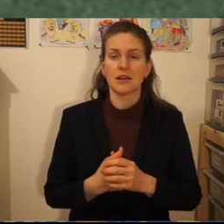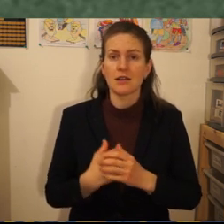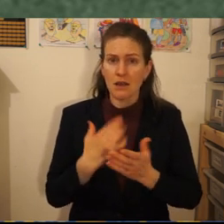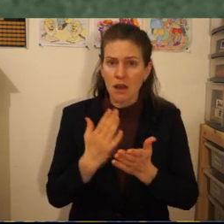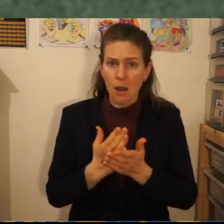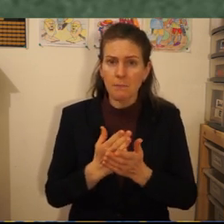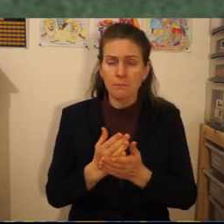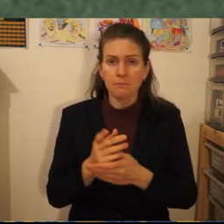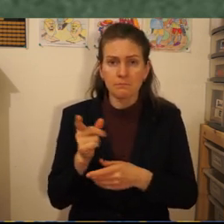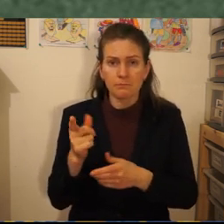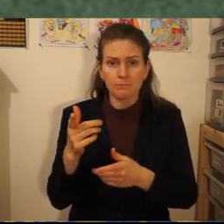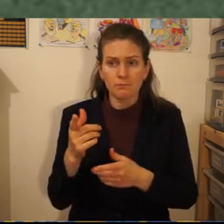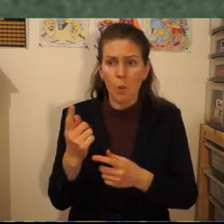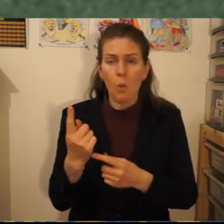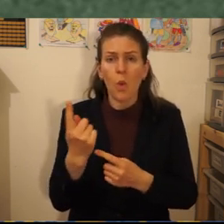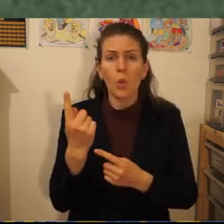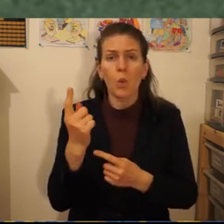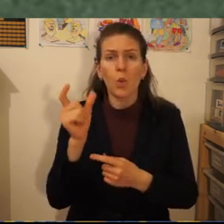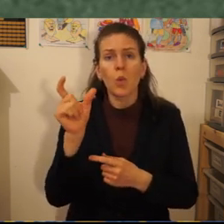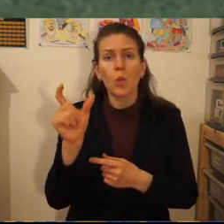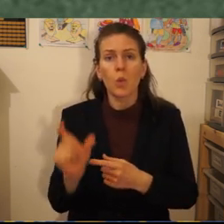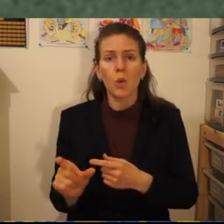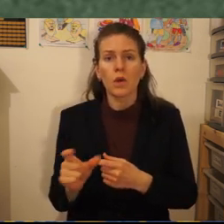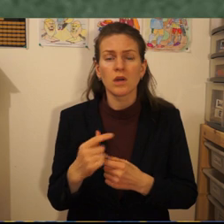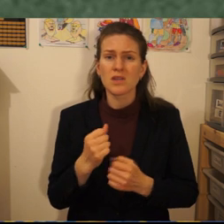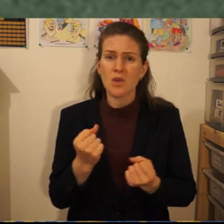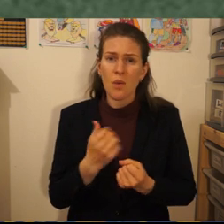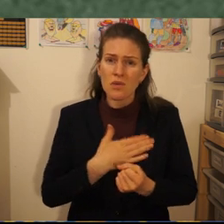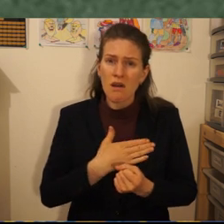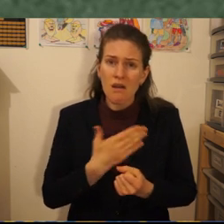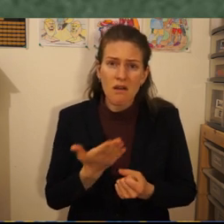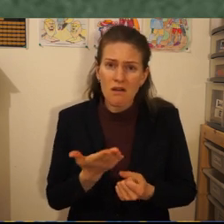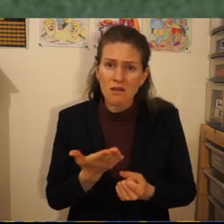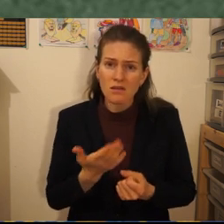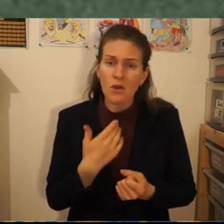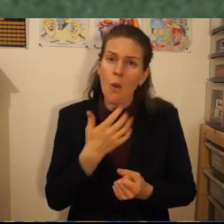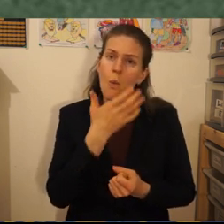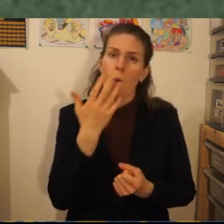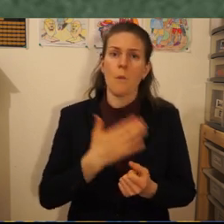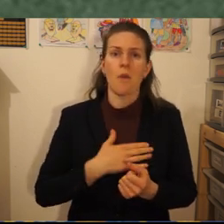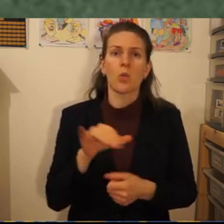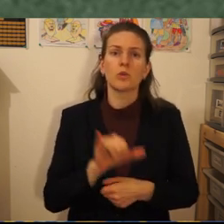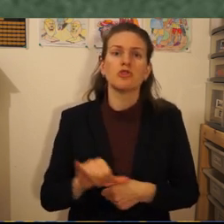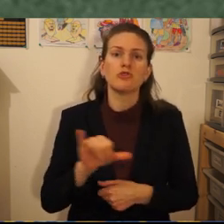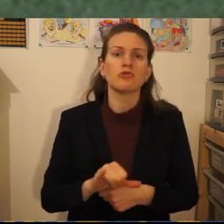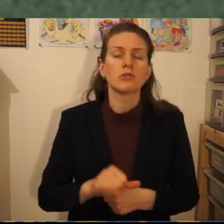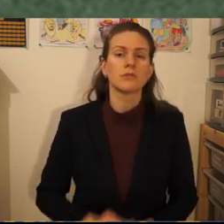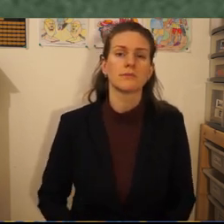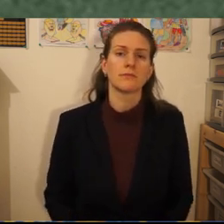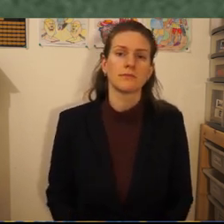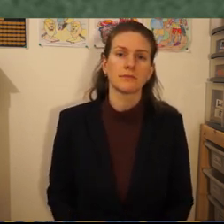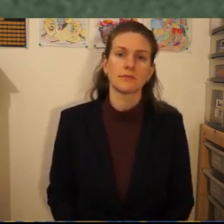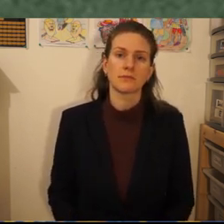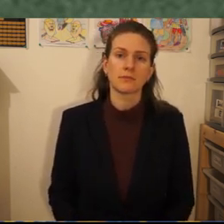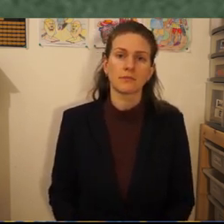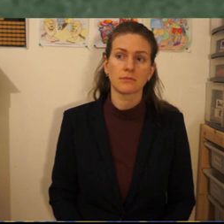one who has a cold heart or a warm heart have you